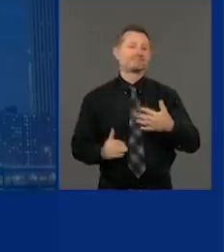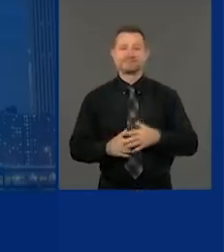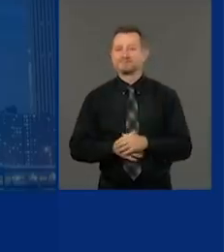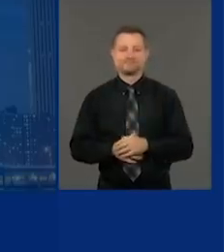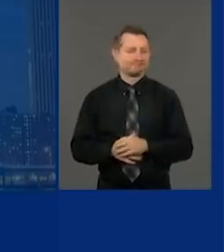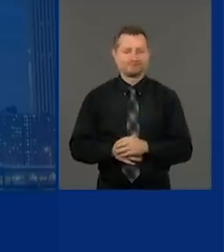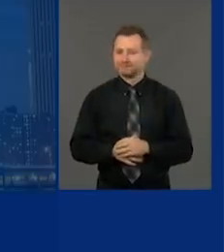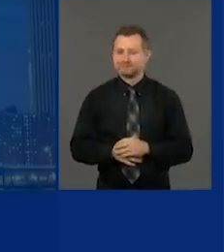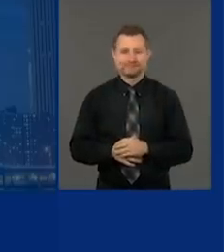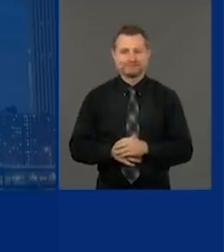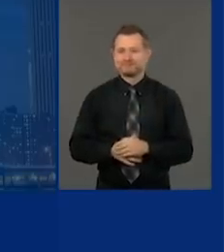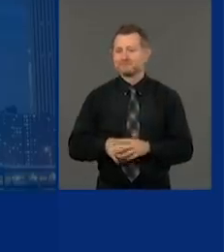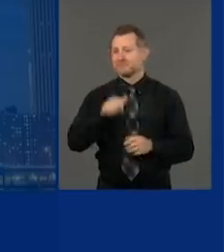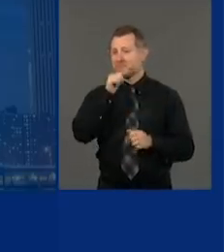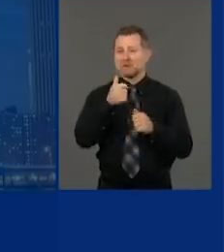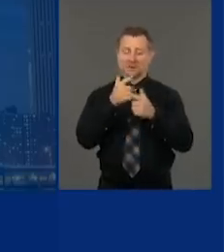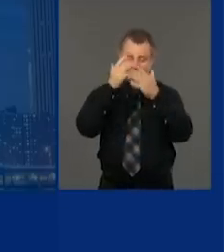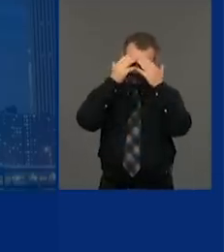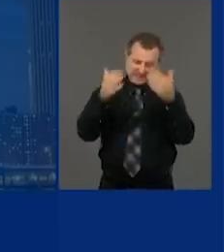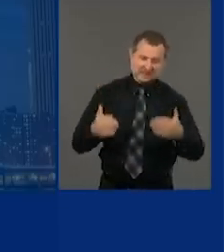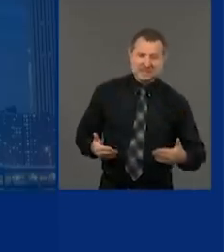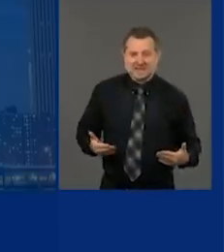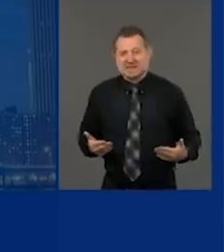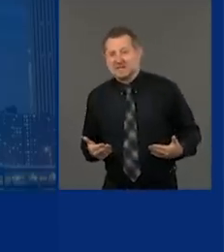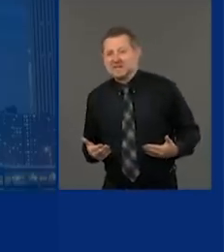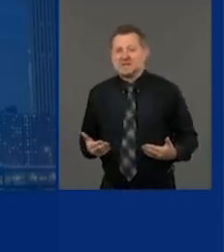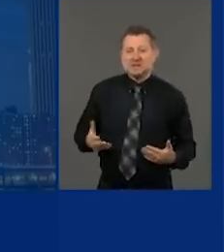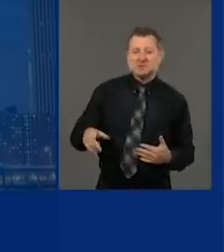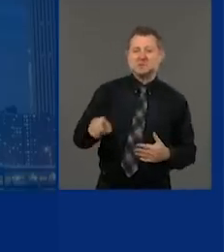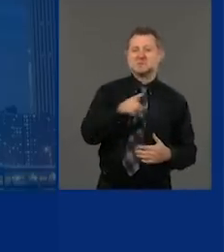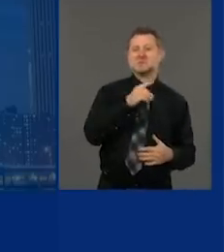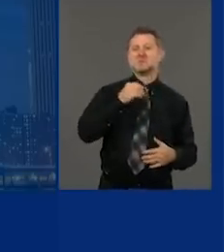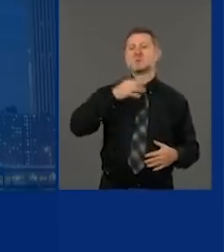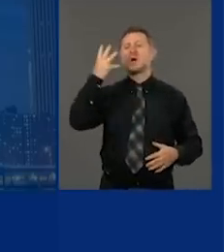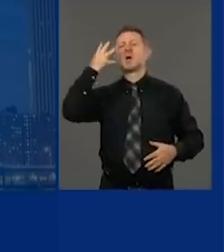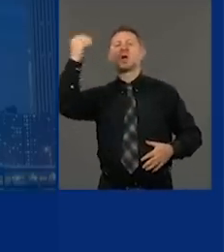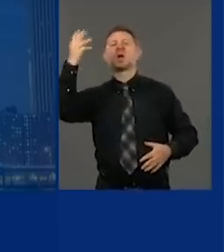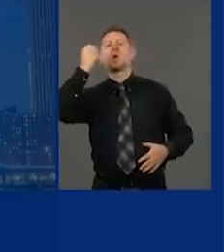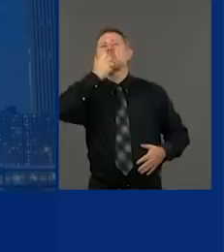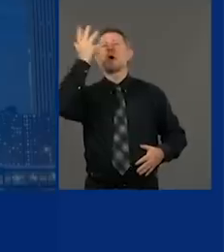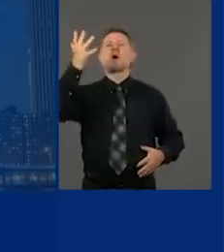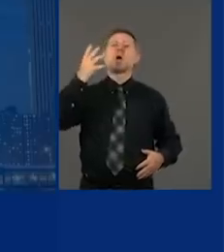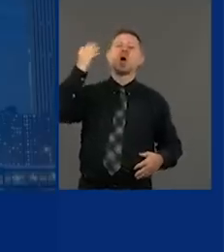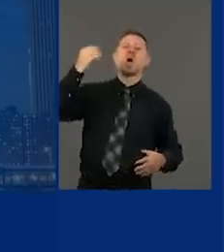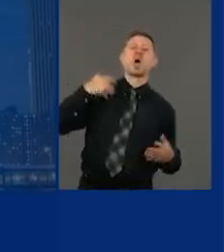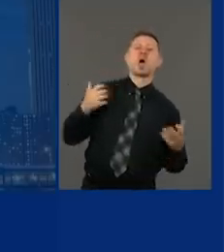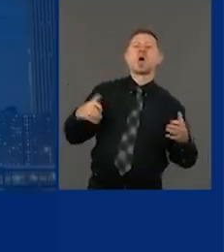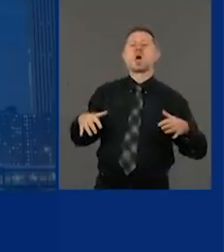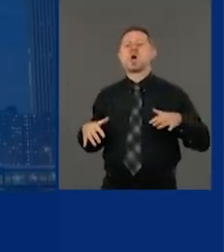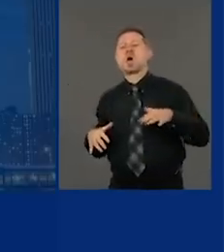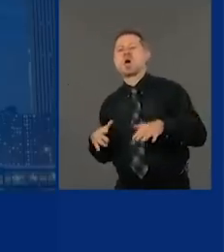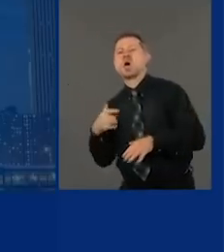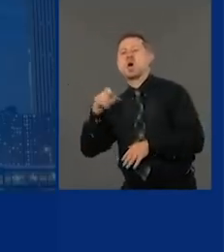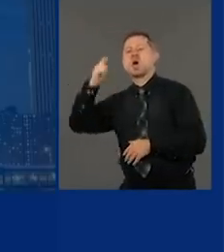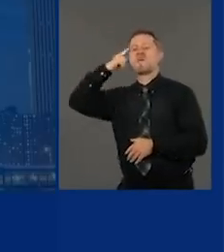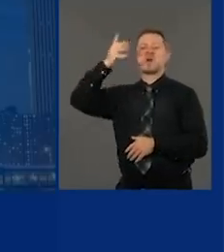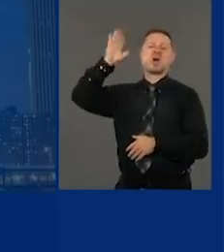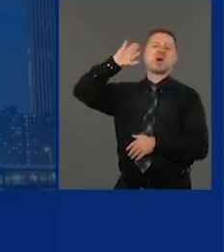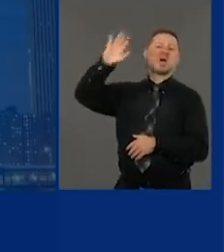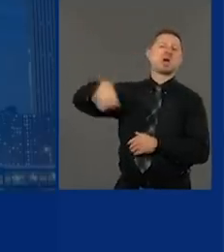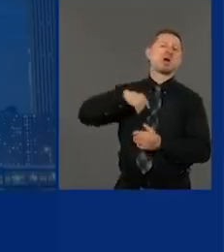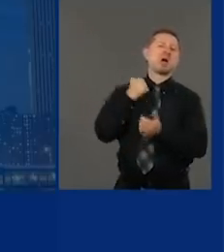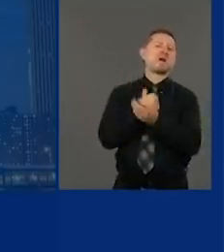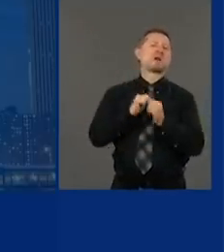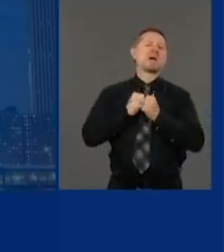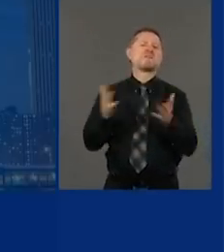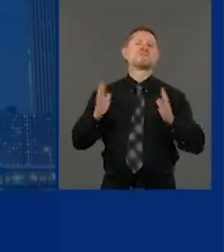We get arrogant. We get cocky. Weather is warm. The numbers are good. I heard the governor. He said everything was good. There's